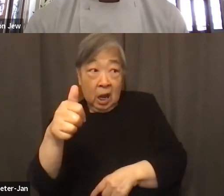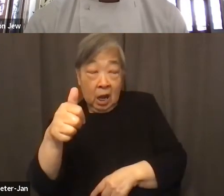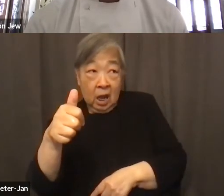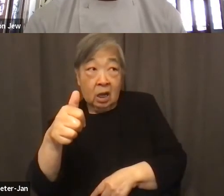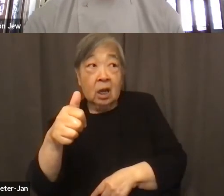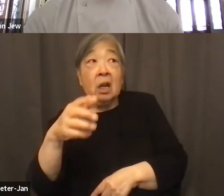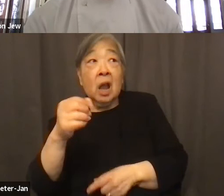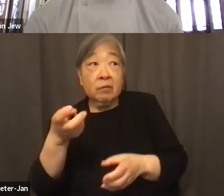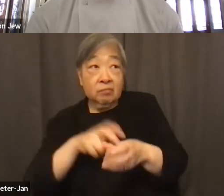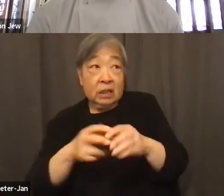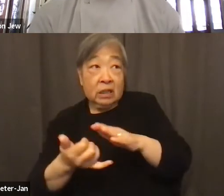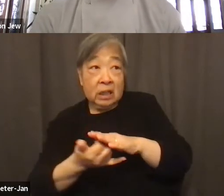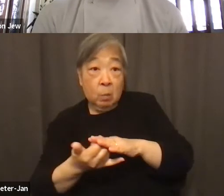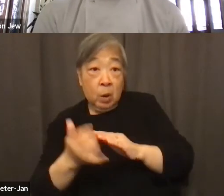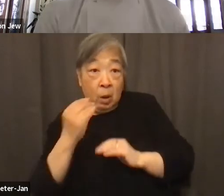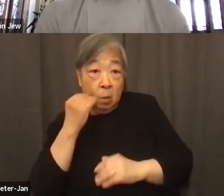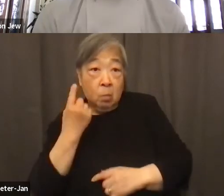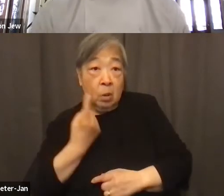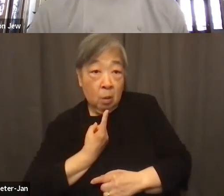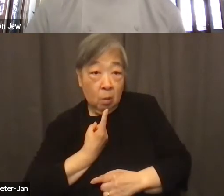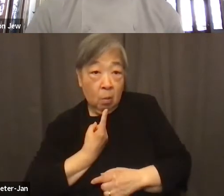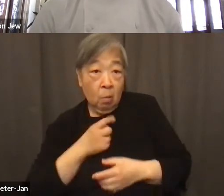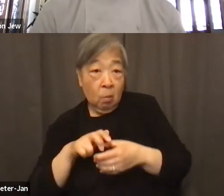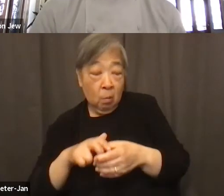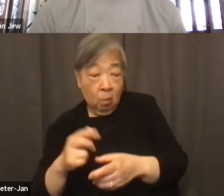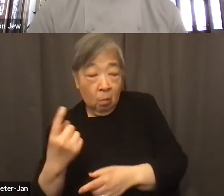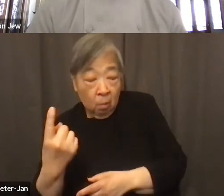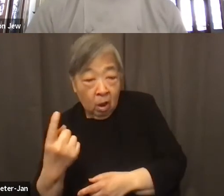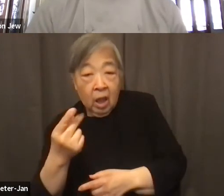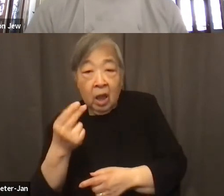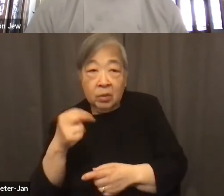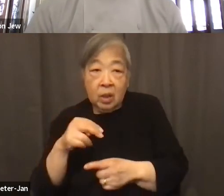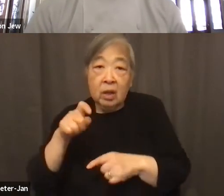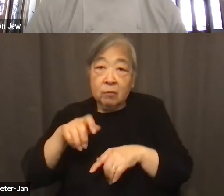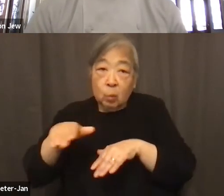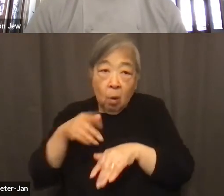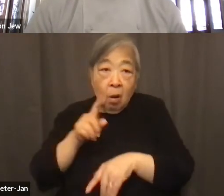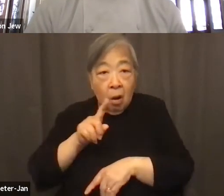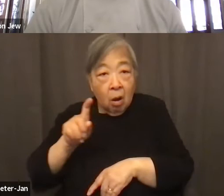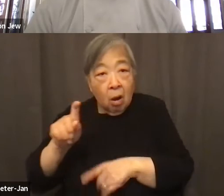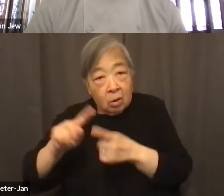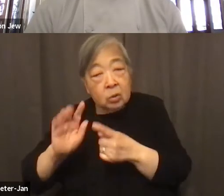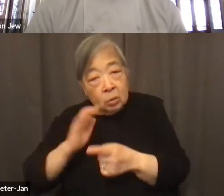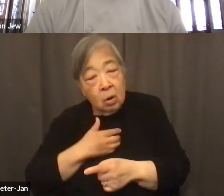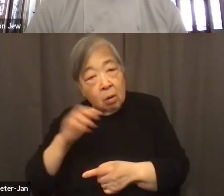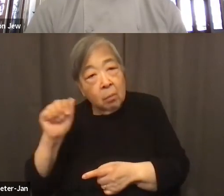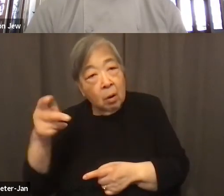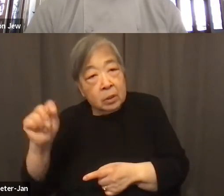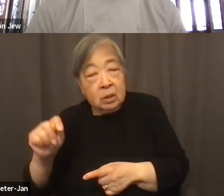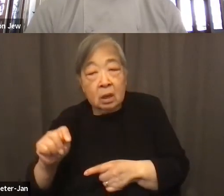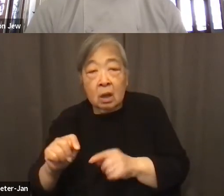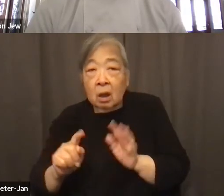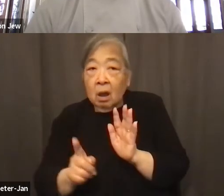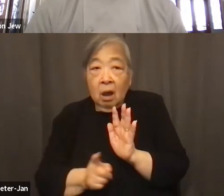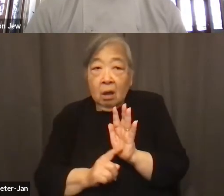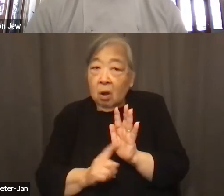take a subway ride home alone and then we have to walk to our apartments. And the alarms are not